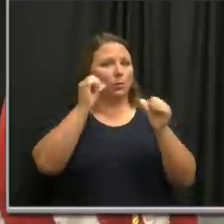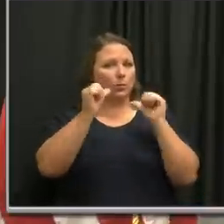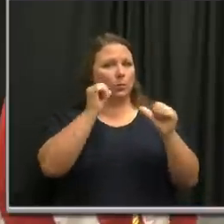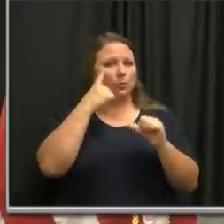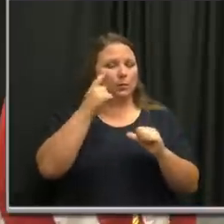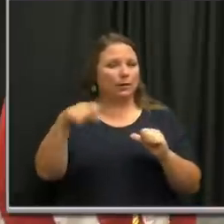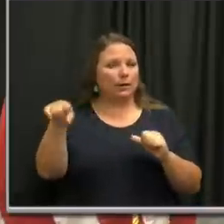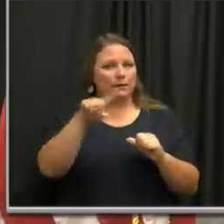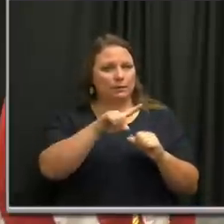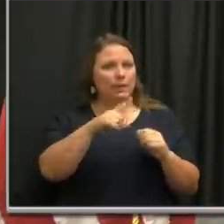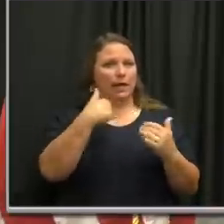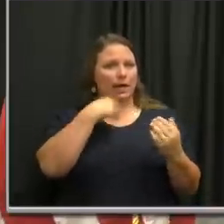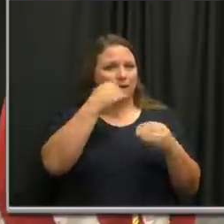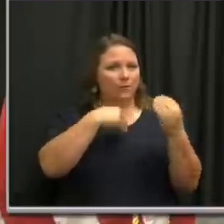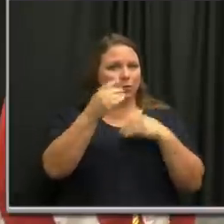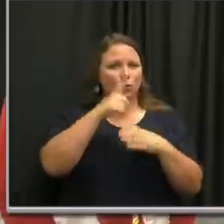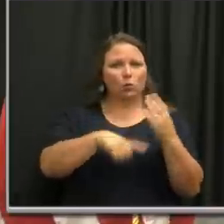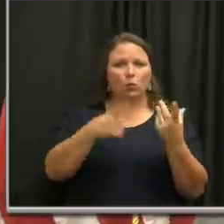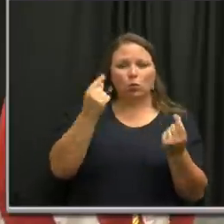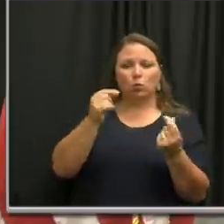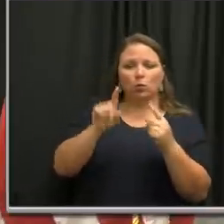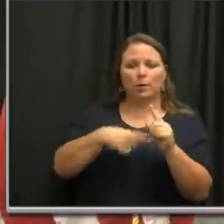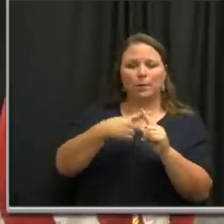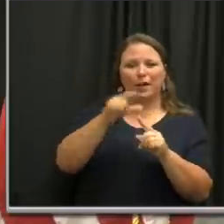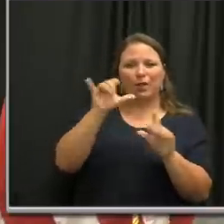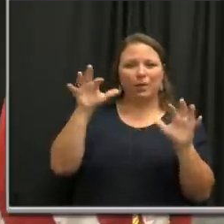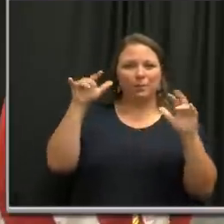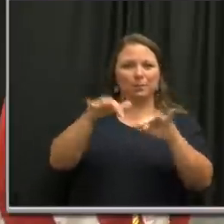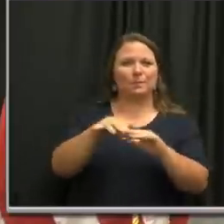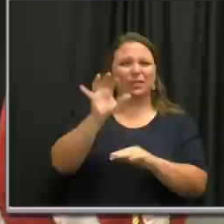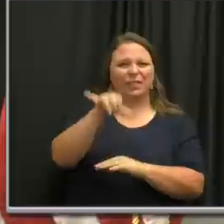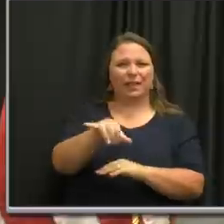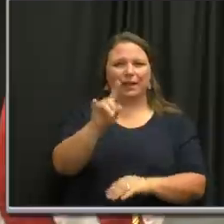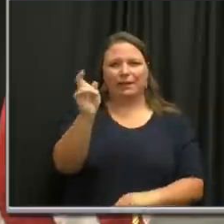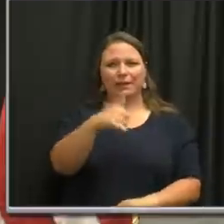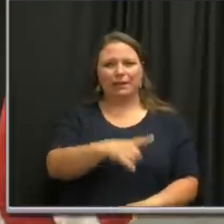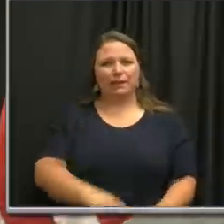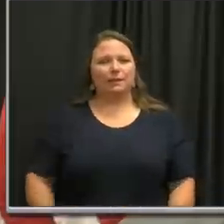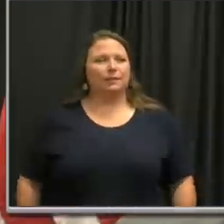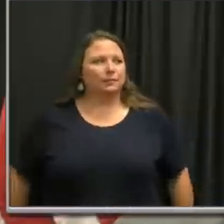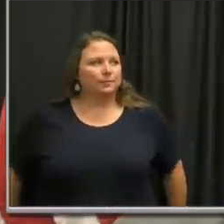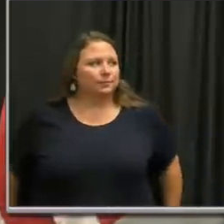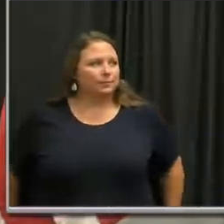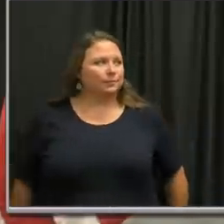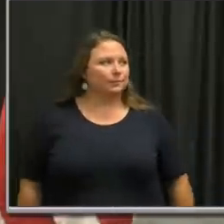had food. What are you going to do about the crowds there? Thank you,